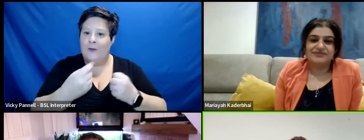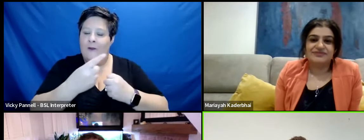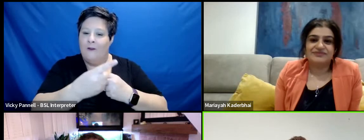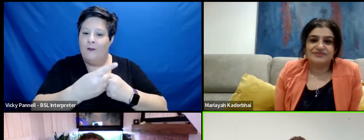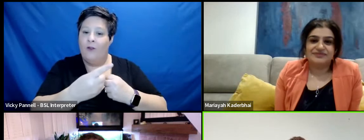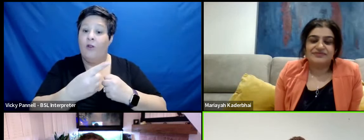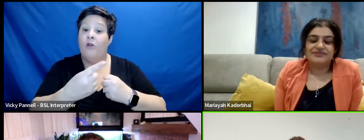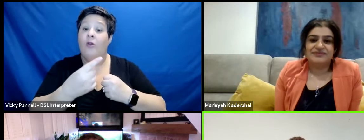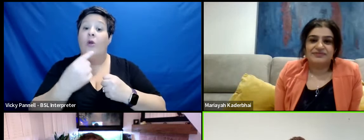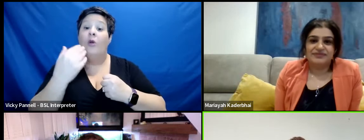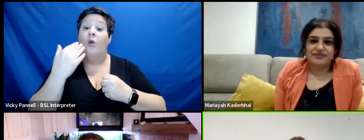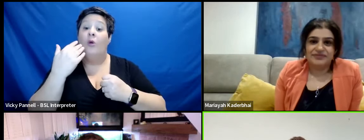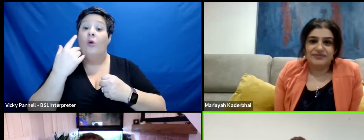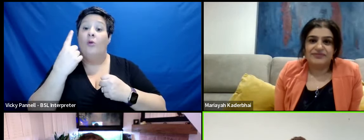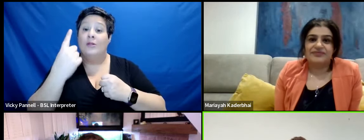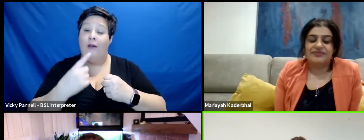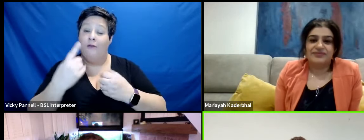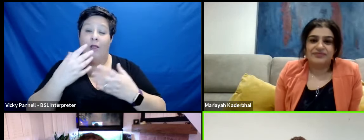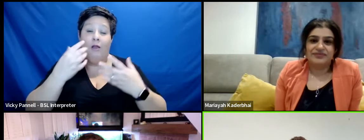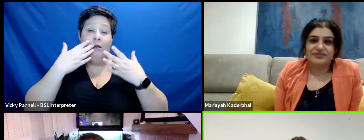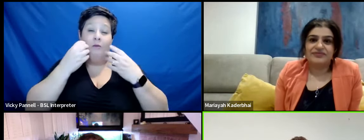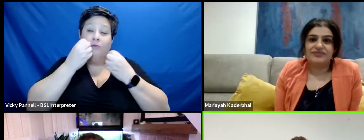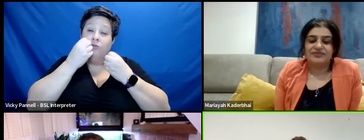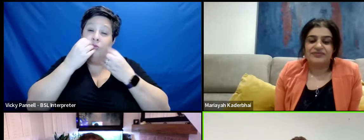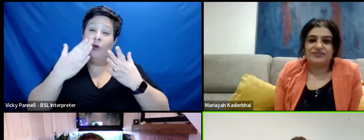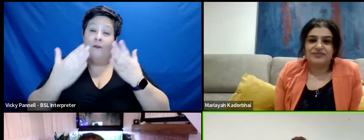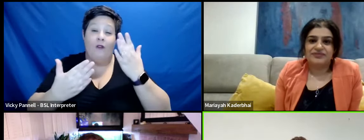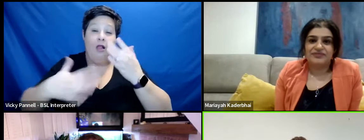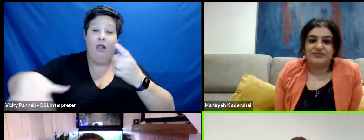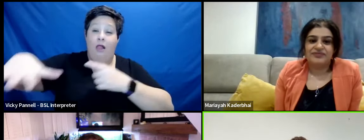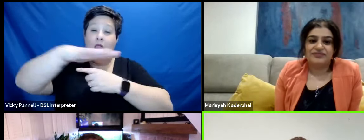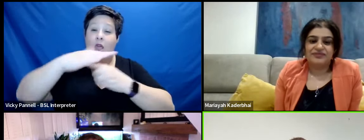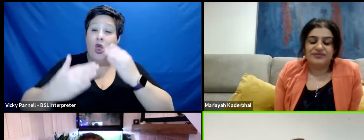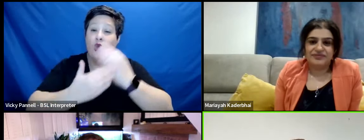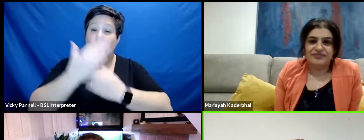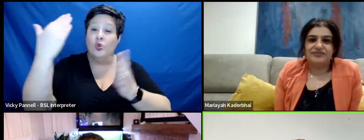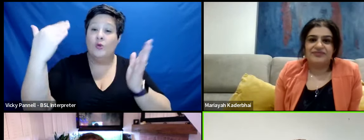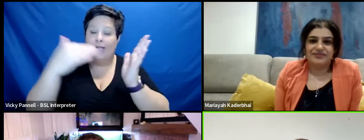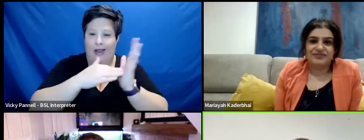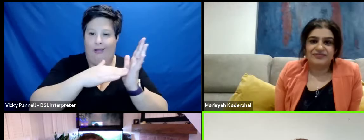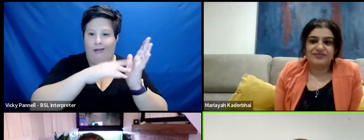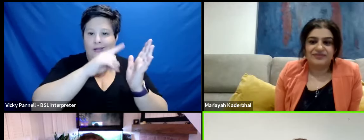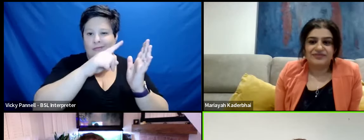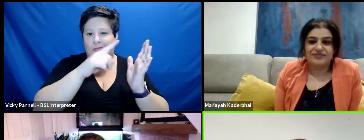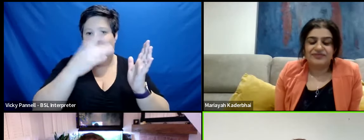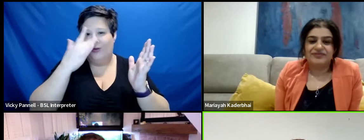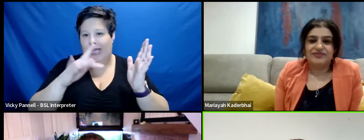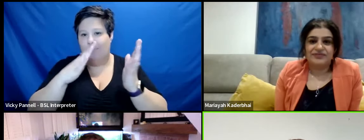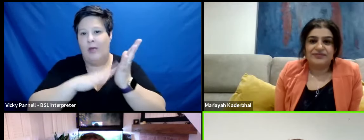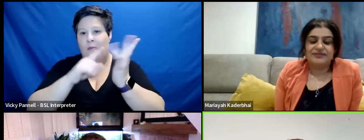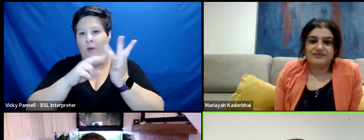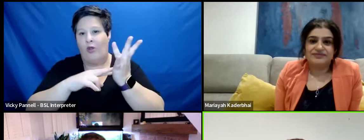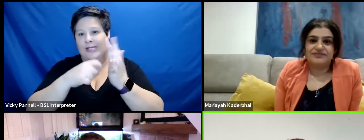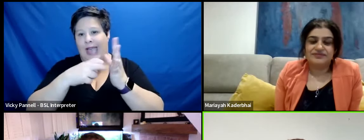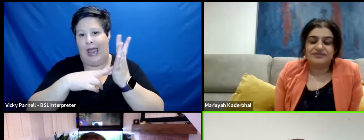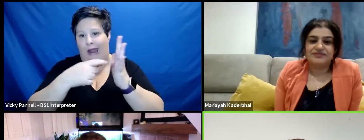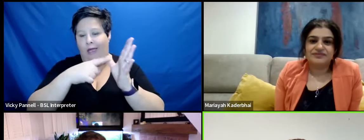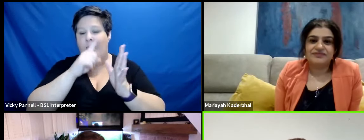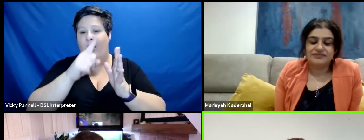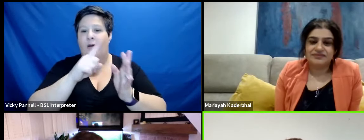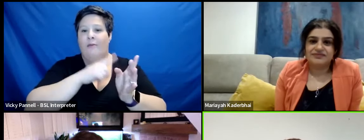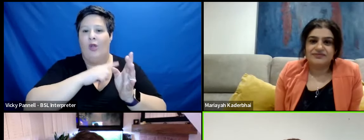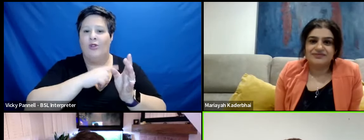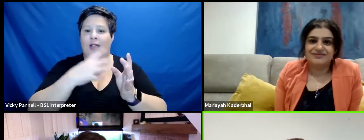while we were in a very spectacular part of New Zealand, doubling for Montana because of the kind of 360 degrees of